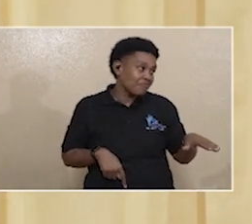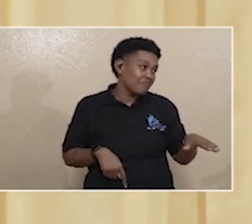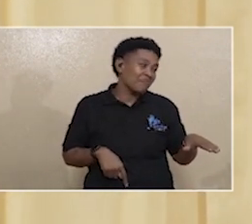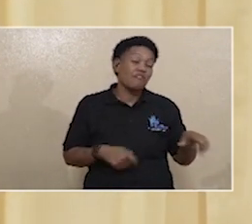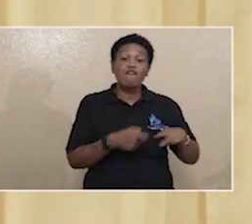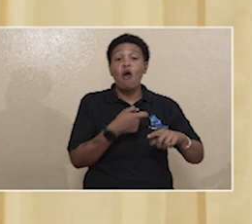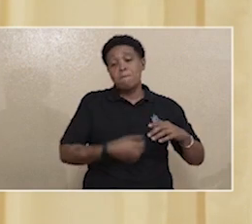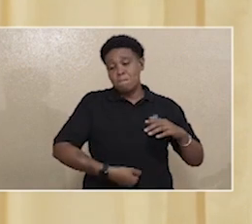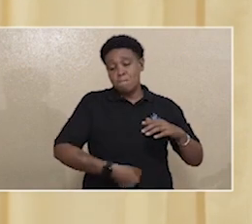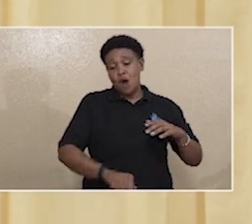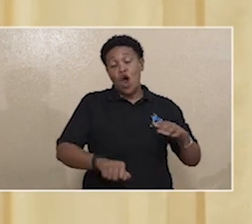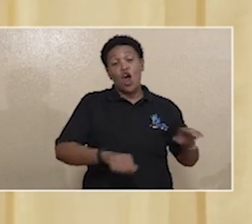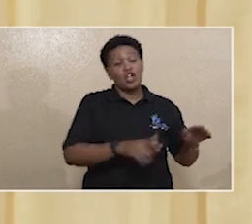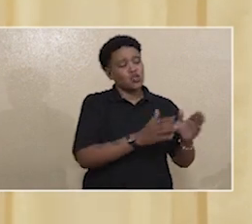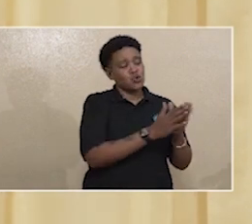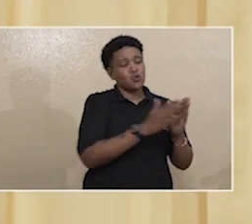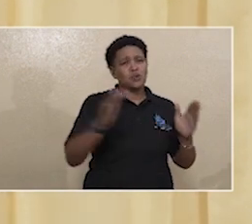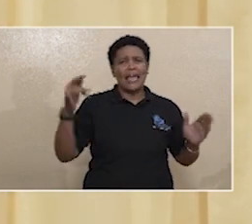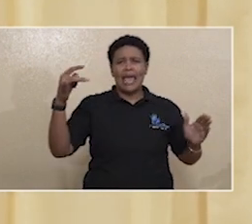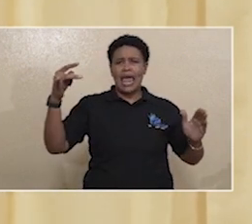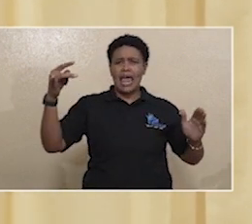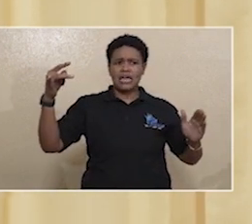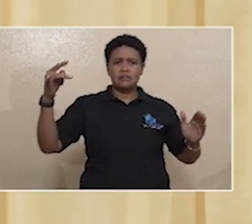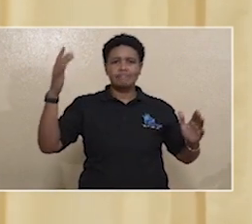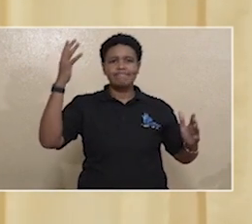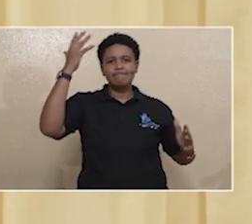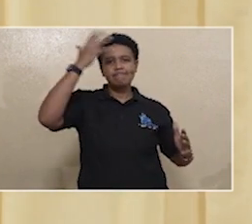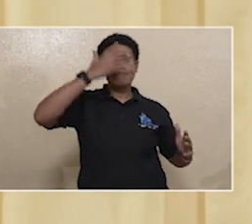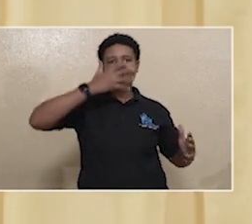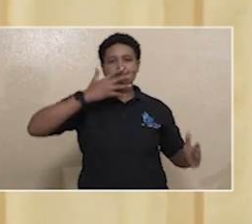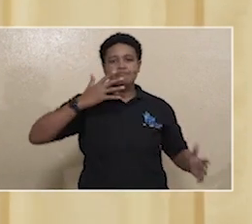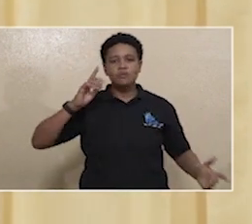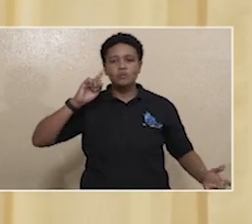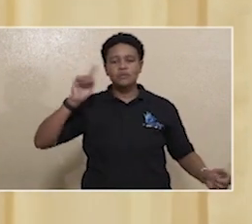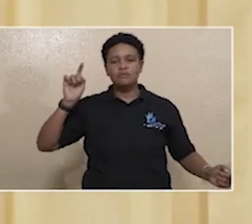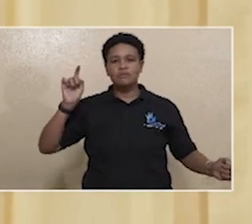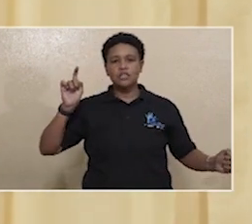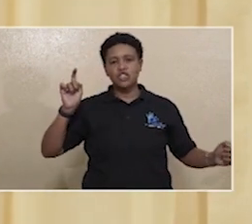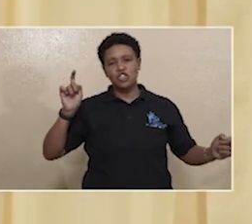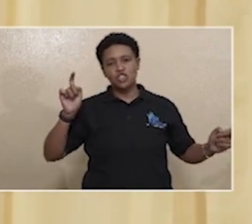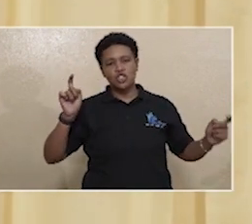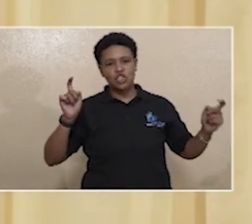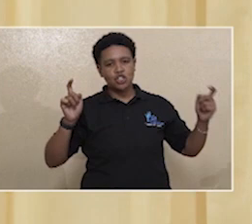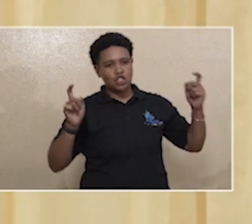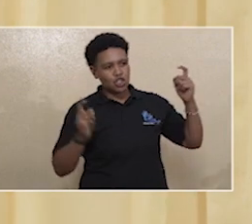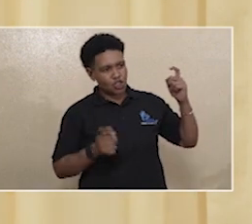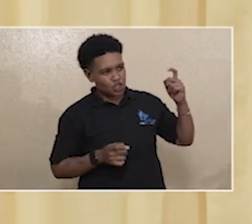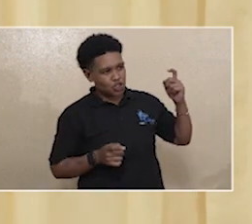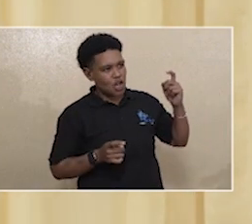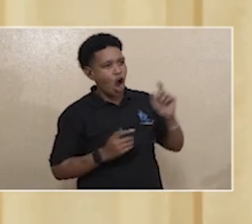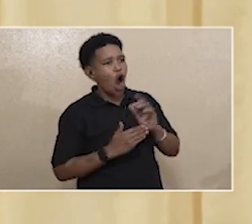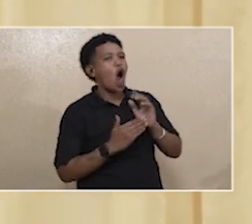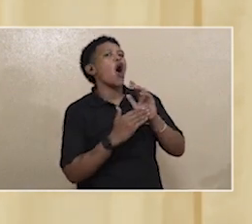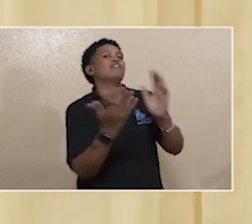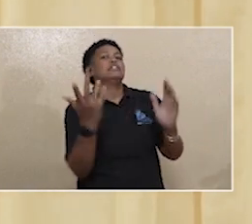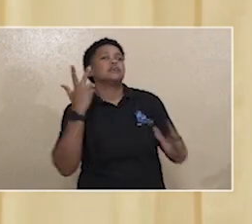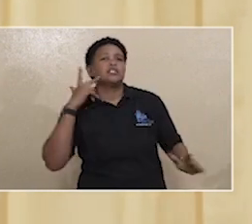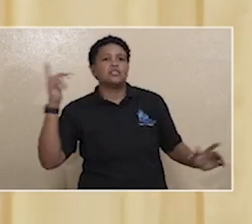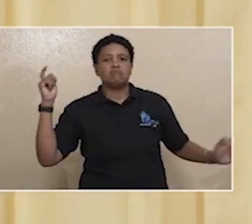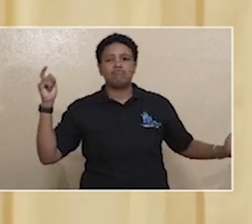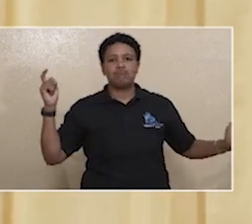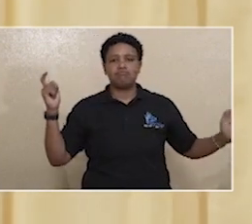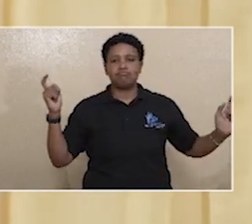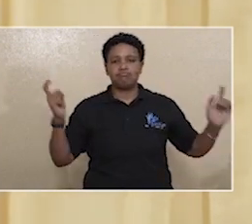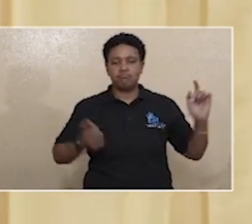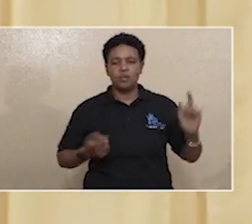from birth all the way to 18 your features tend to change quite often and